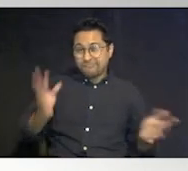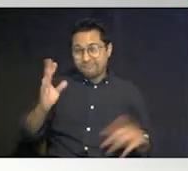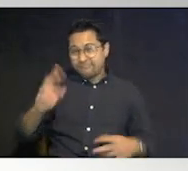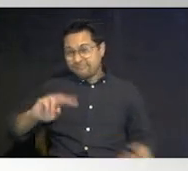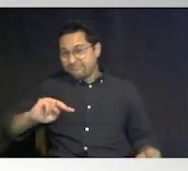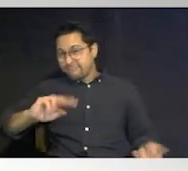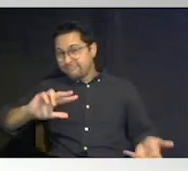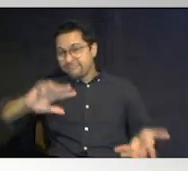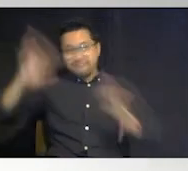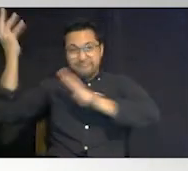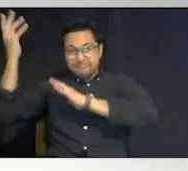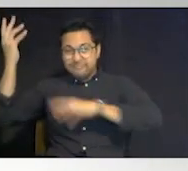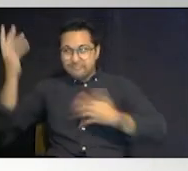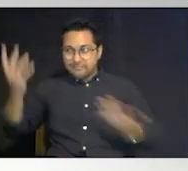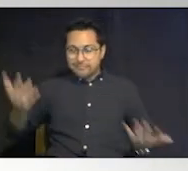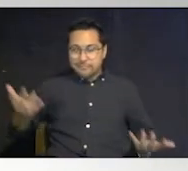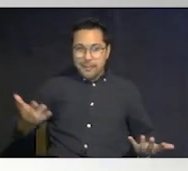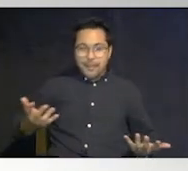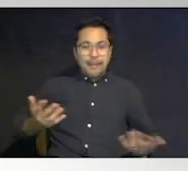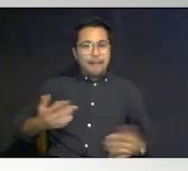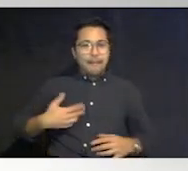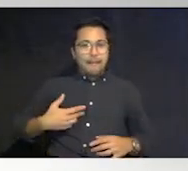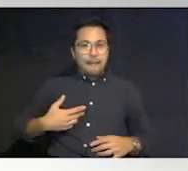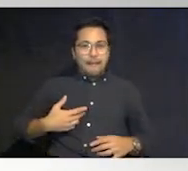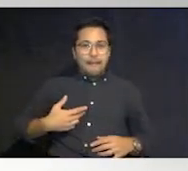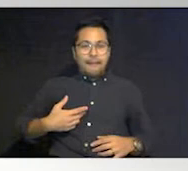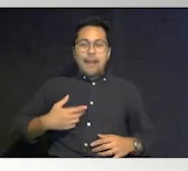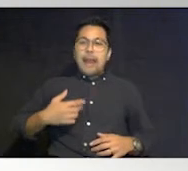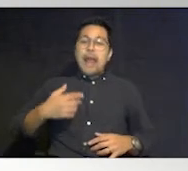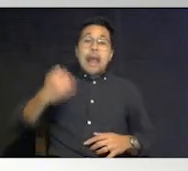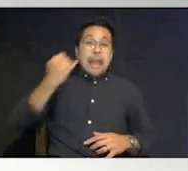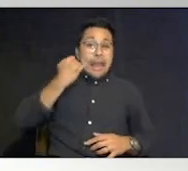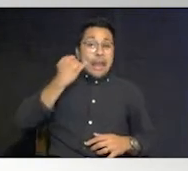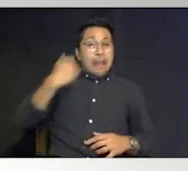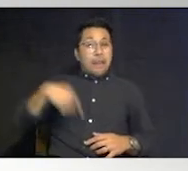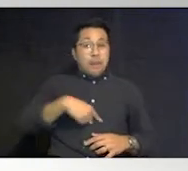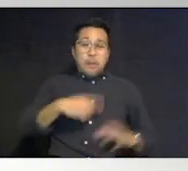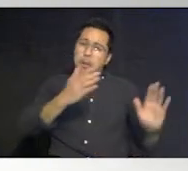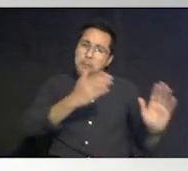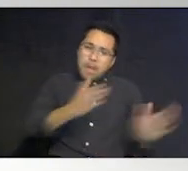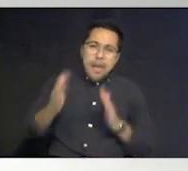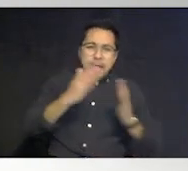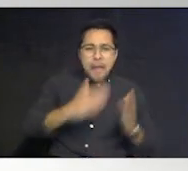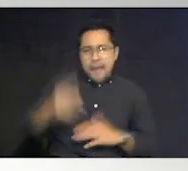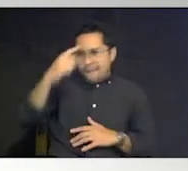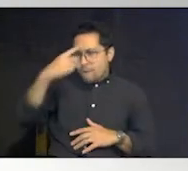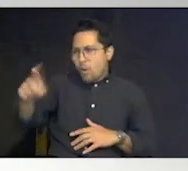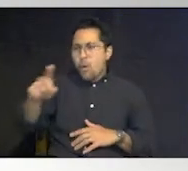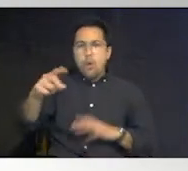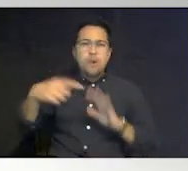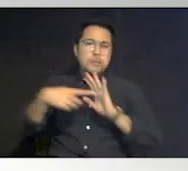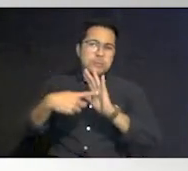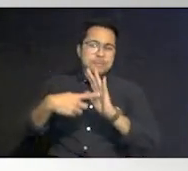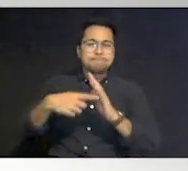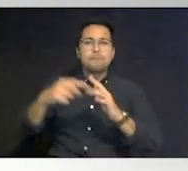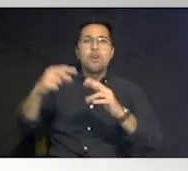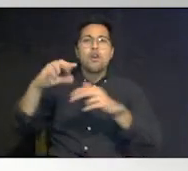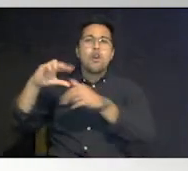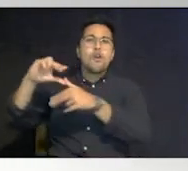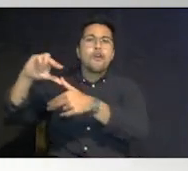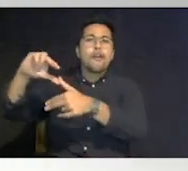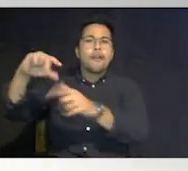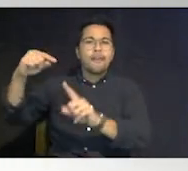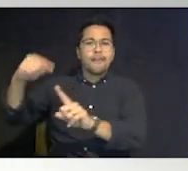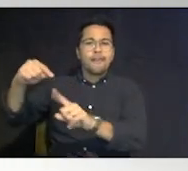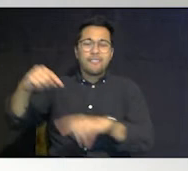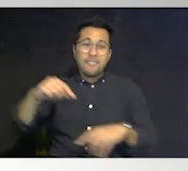for you know if we plan for the most major of disasters let's say a hurricane in florida all